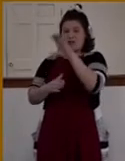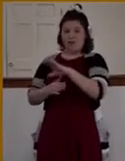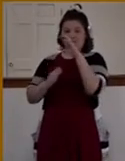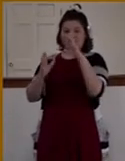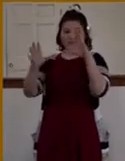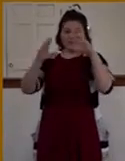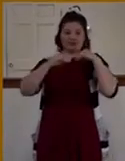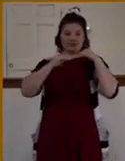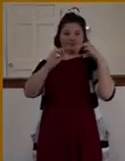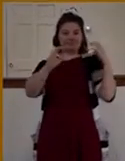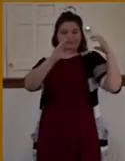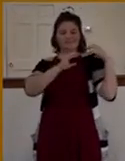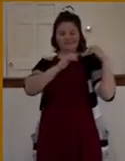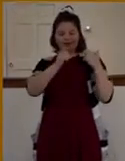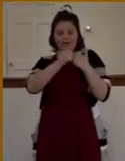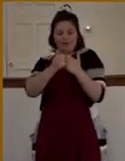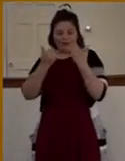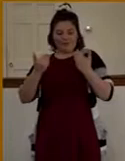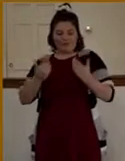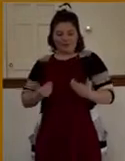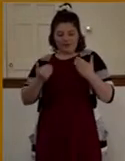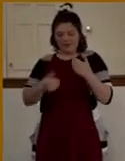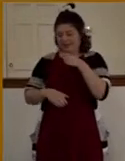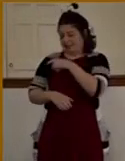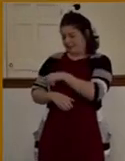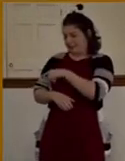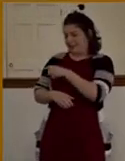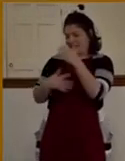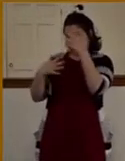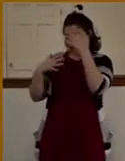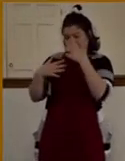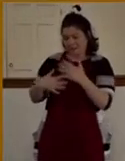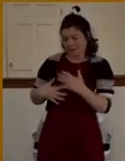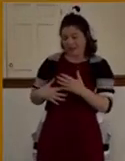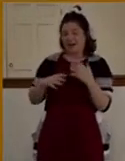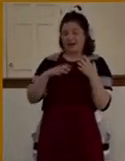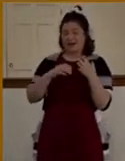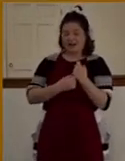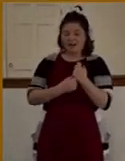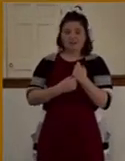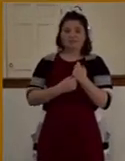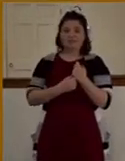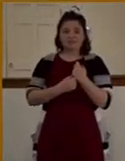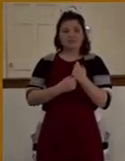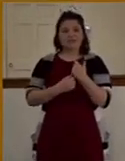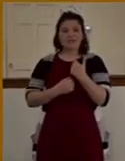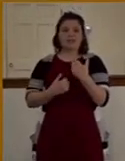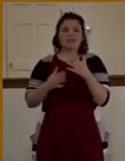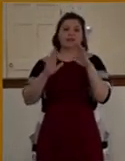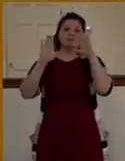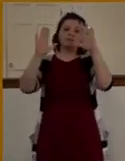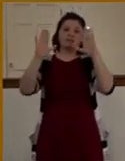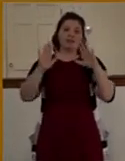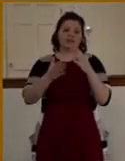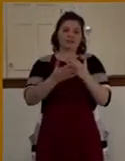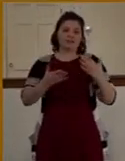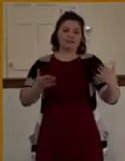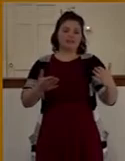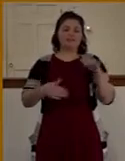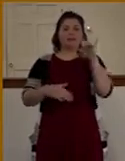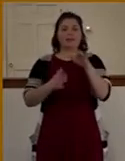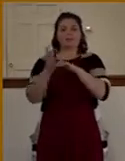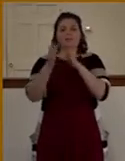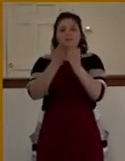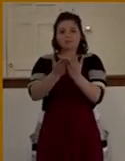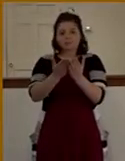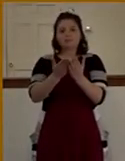And He was sad at that saying, and went away grieved, for He had great possessions. This is the Word of